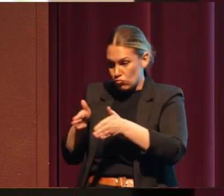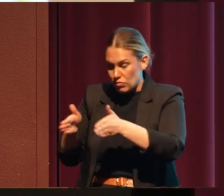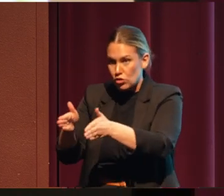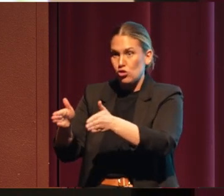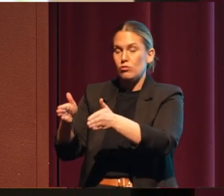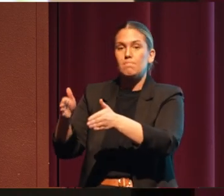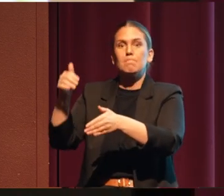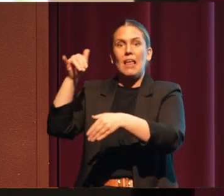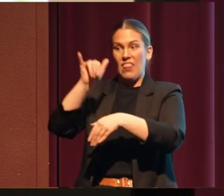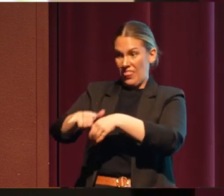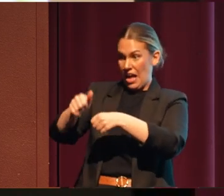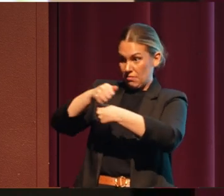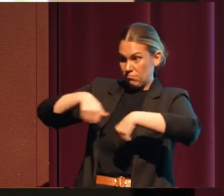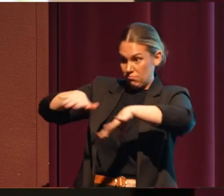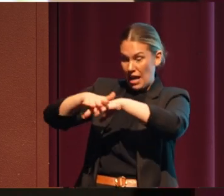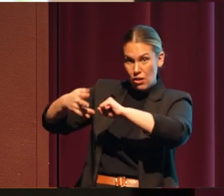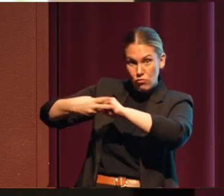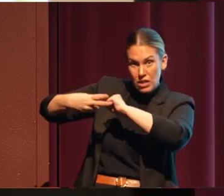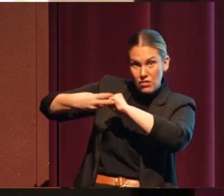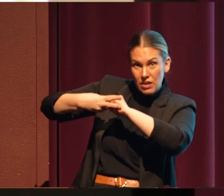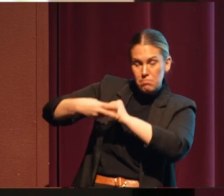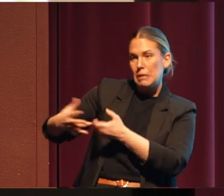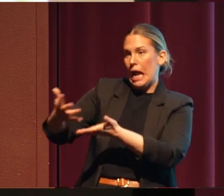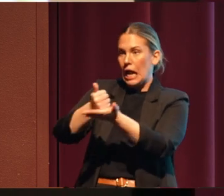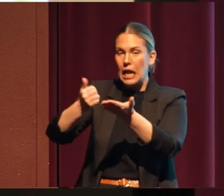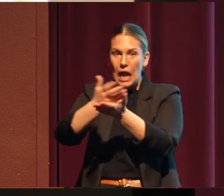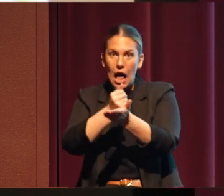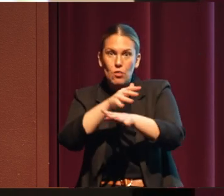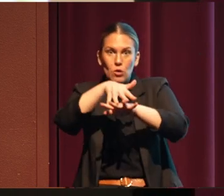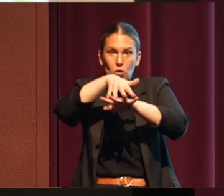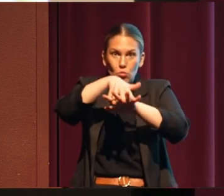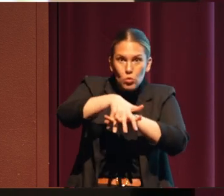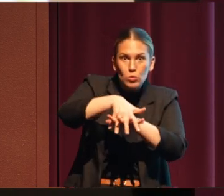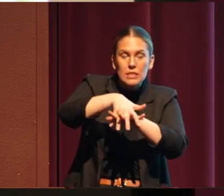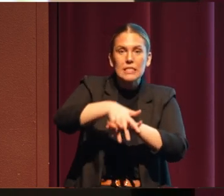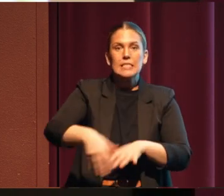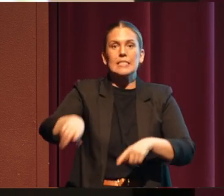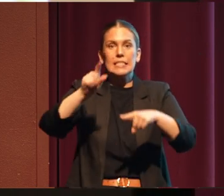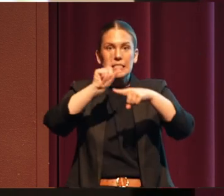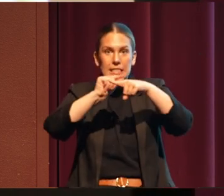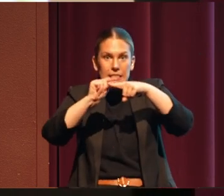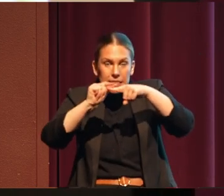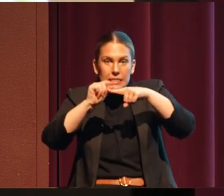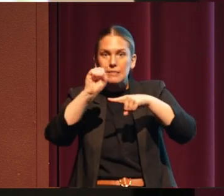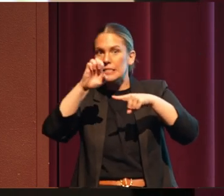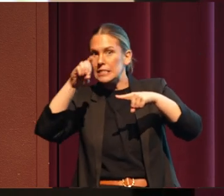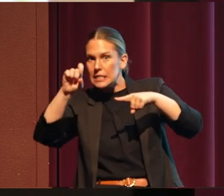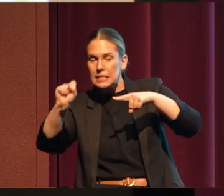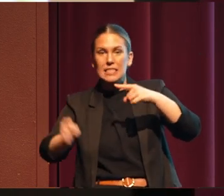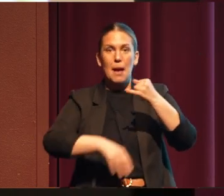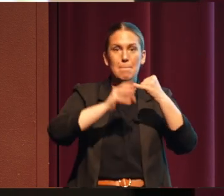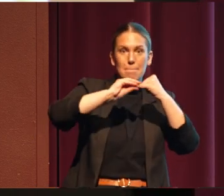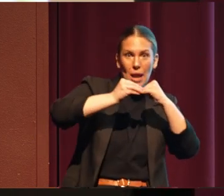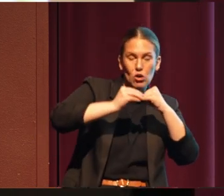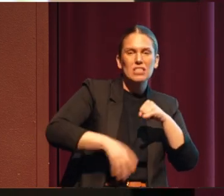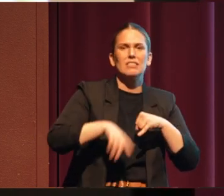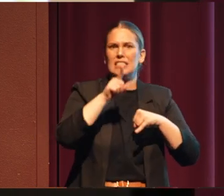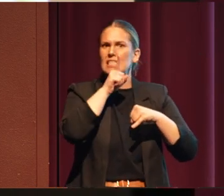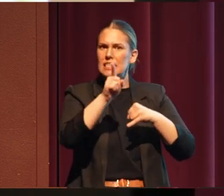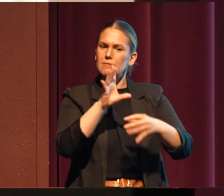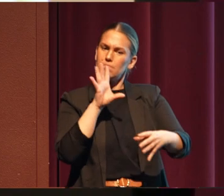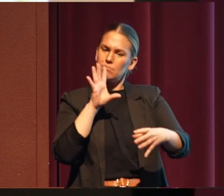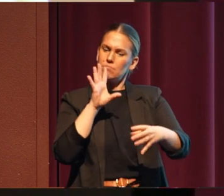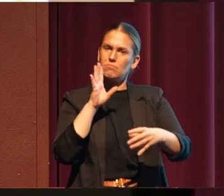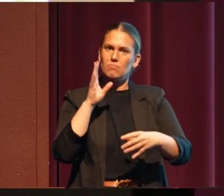in said reservation, and of gathering roots, seeds, and berries within its limits, is hereby secured